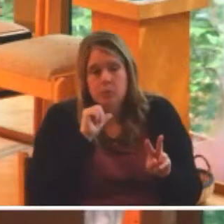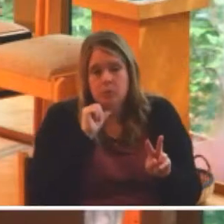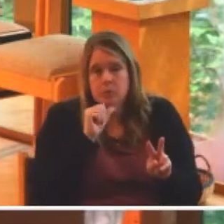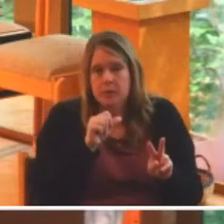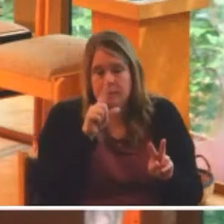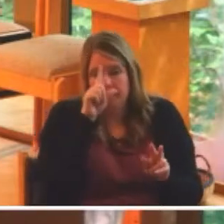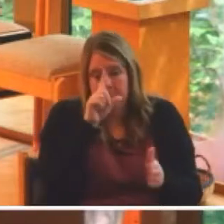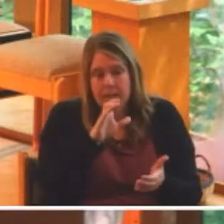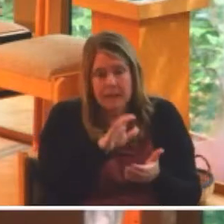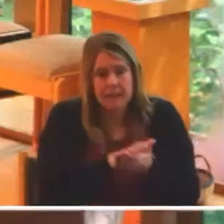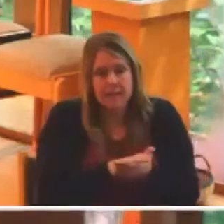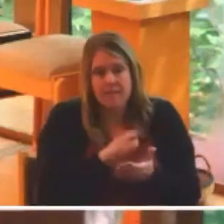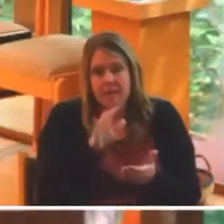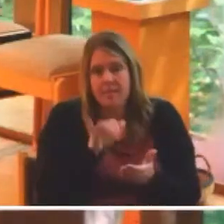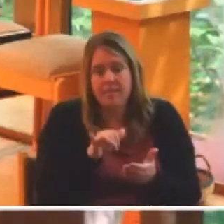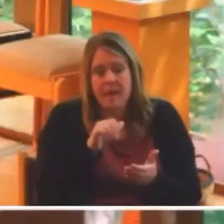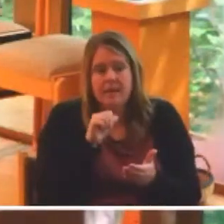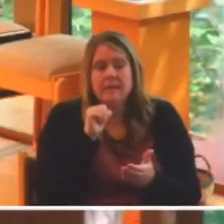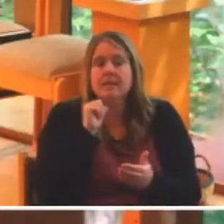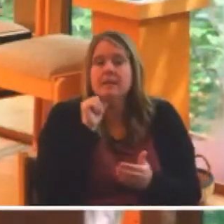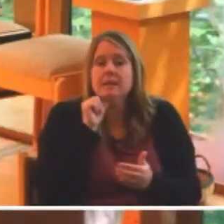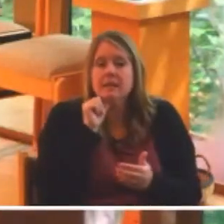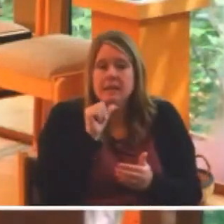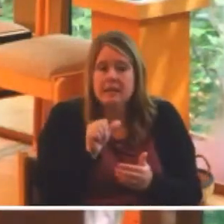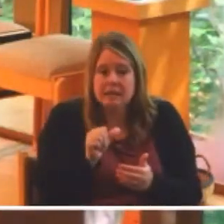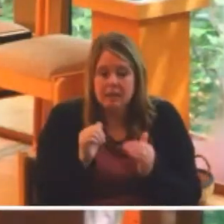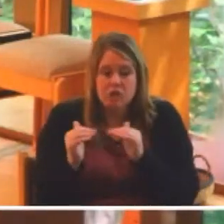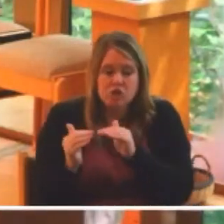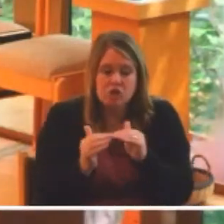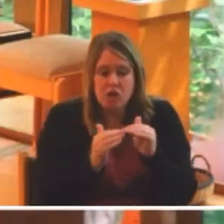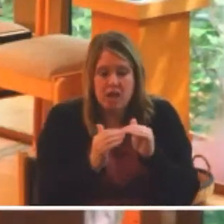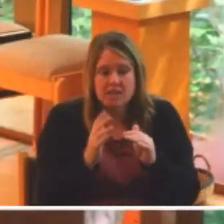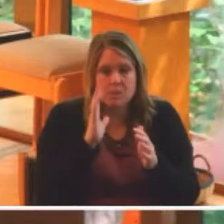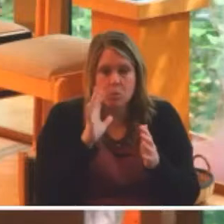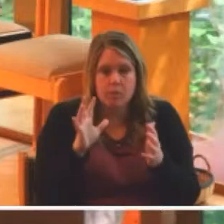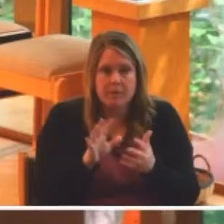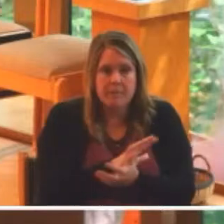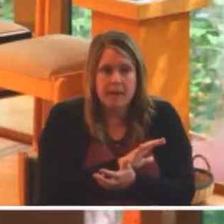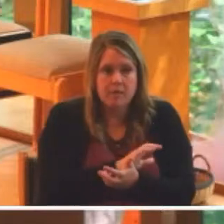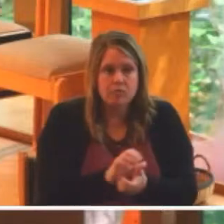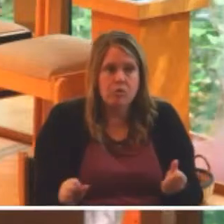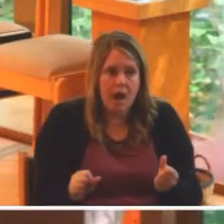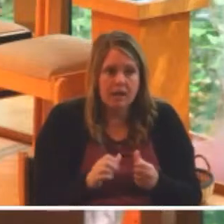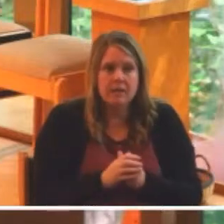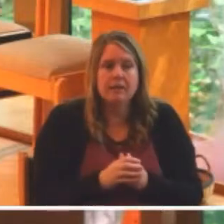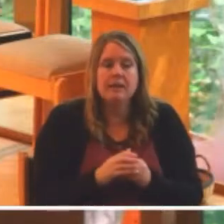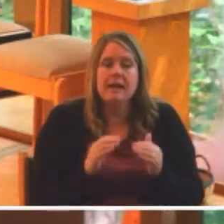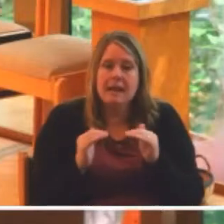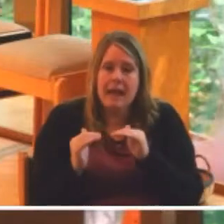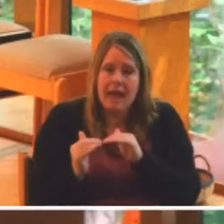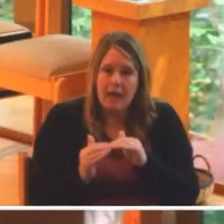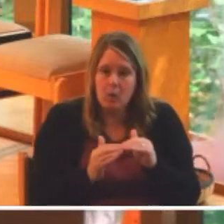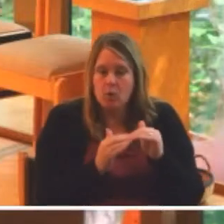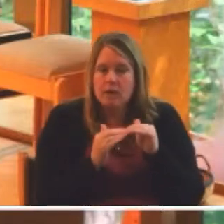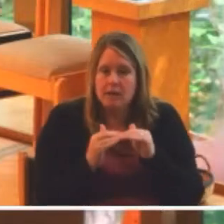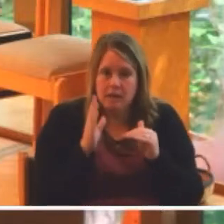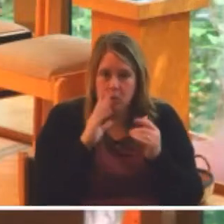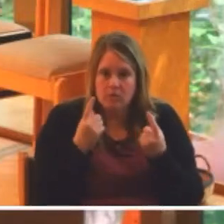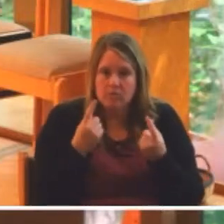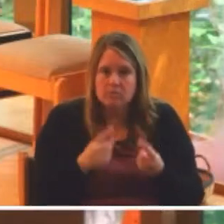that injustice will be made right, that inequity will be overturned,